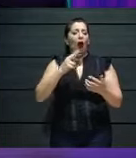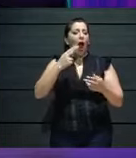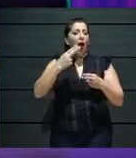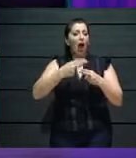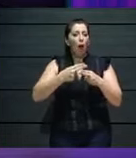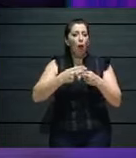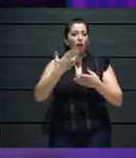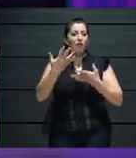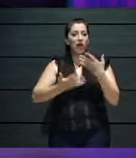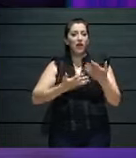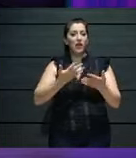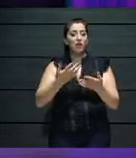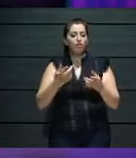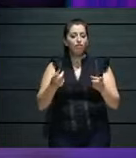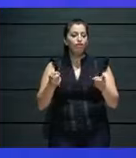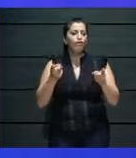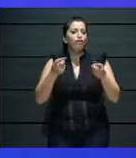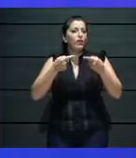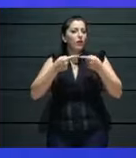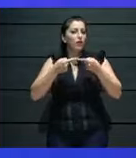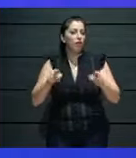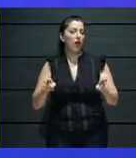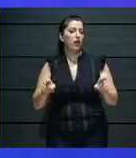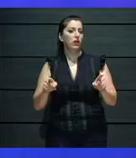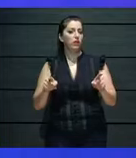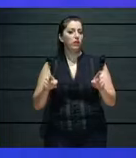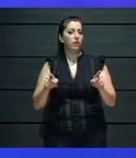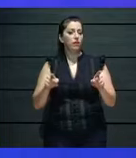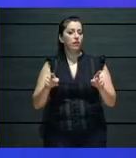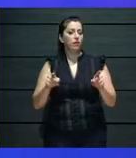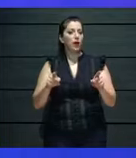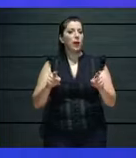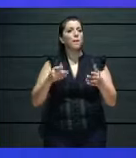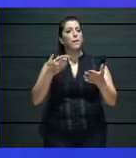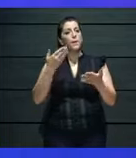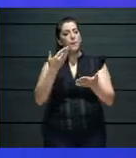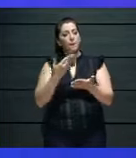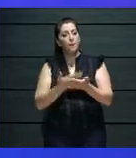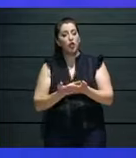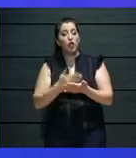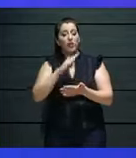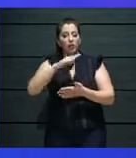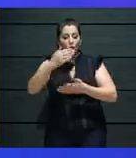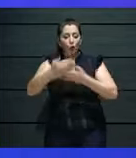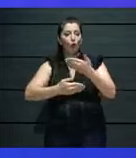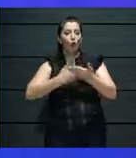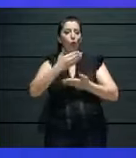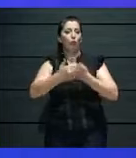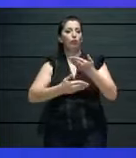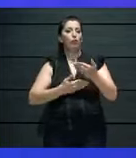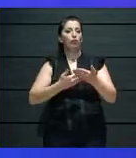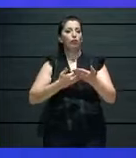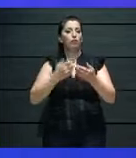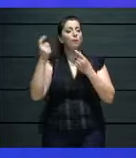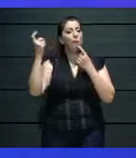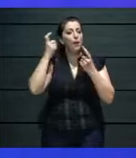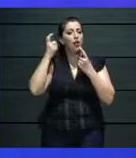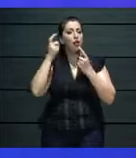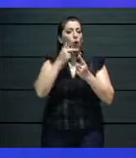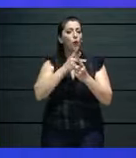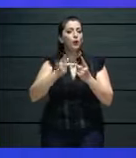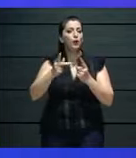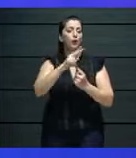do culture and practice the arts. We love our artists. We love wish them well.